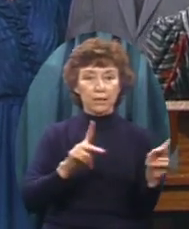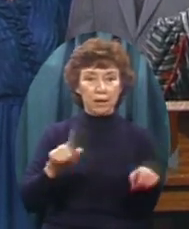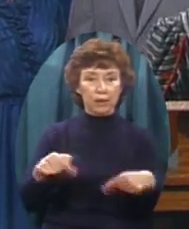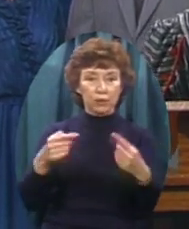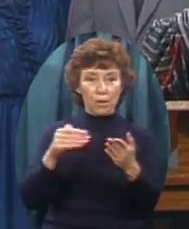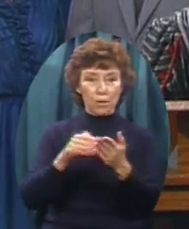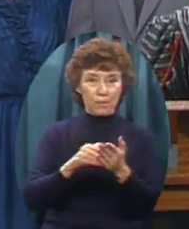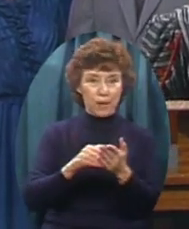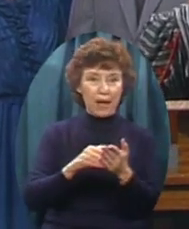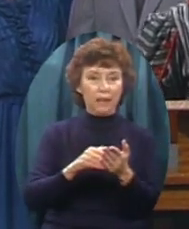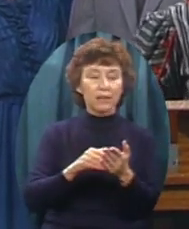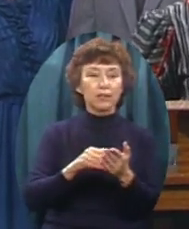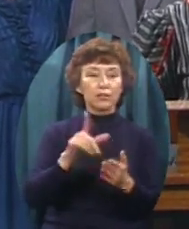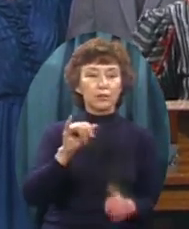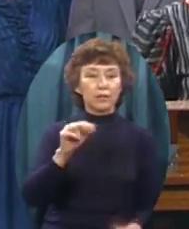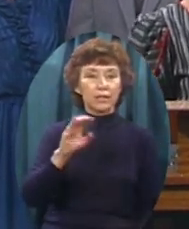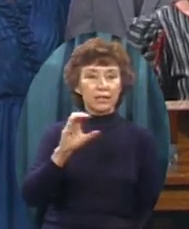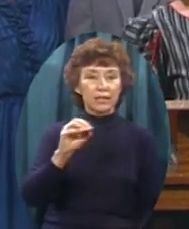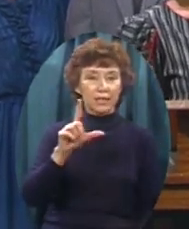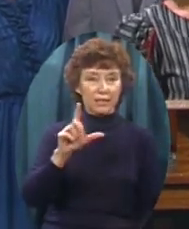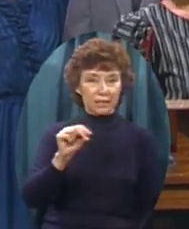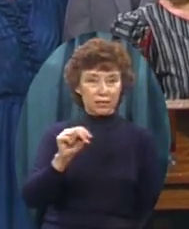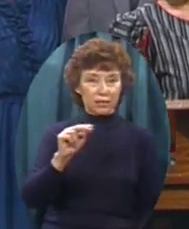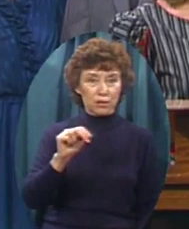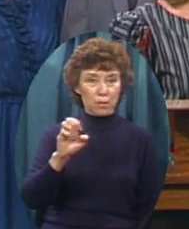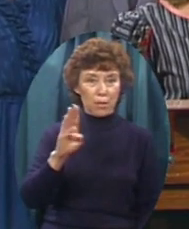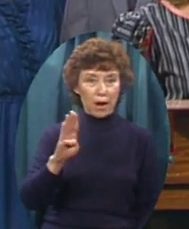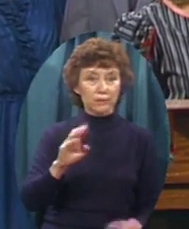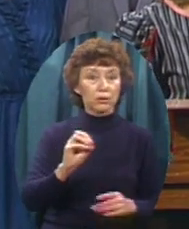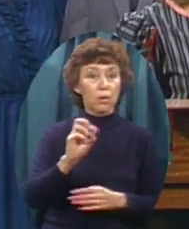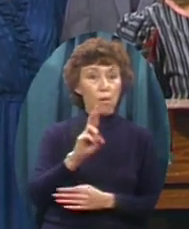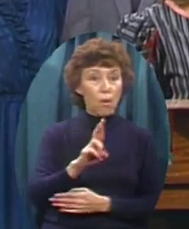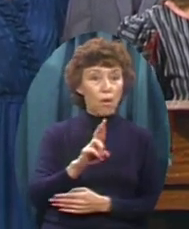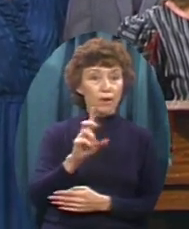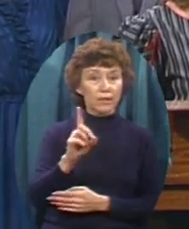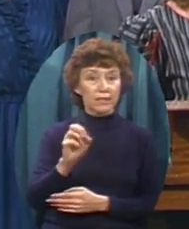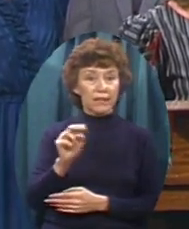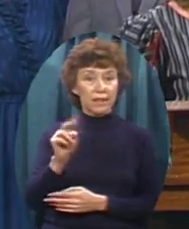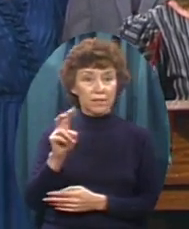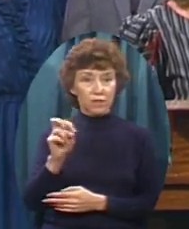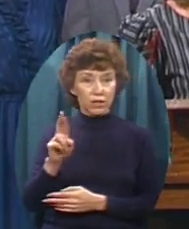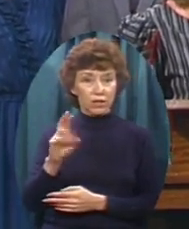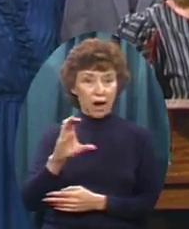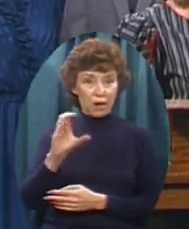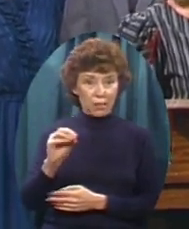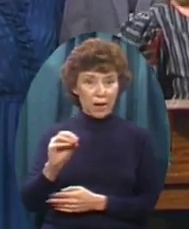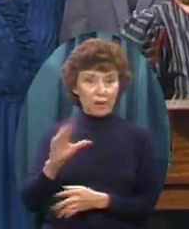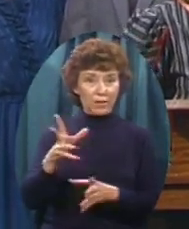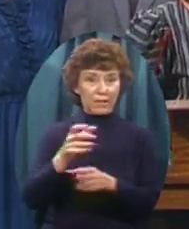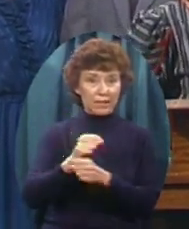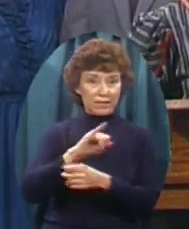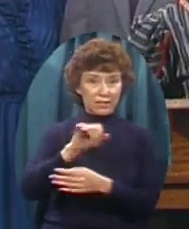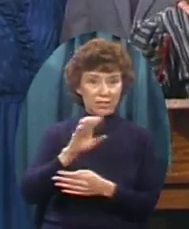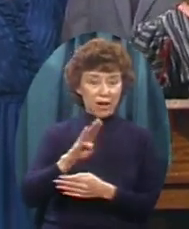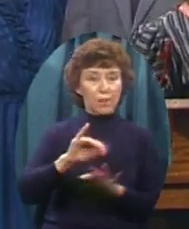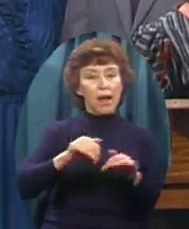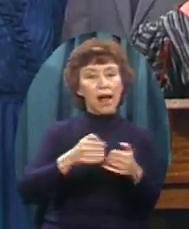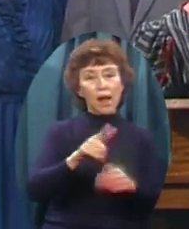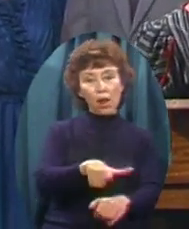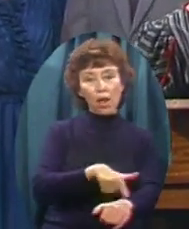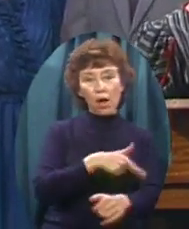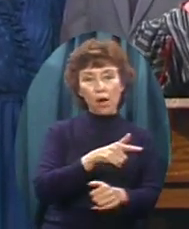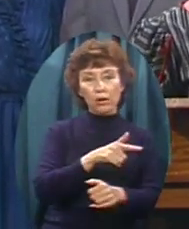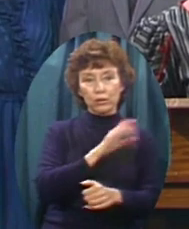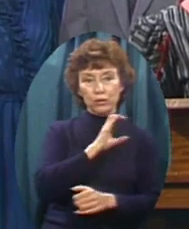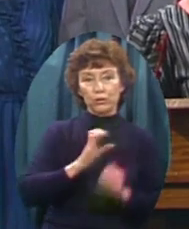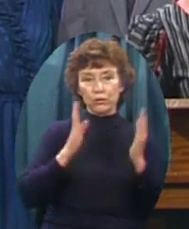Nebraska Or Denver, Colorado And getting a job Well, tell us this, Yvonne You've been a Christian how long? I was saved last year At the